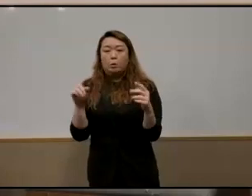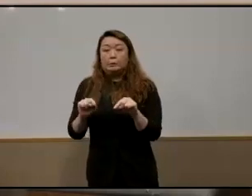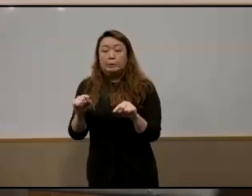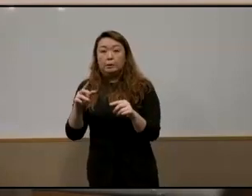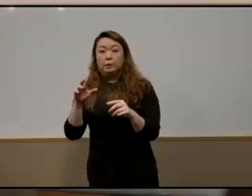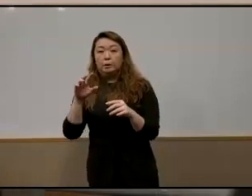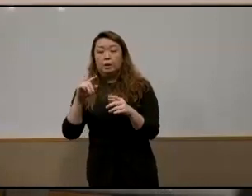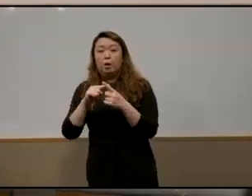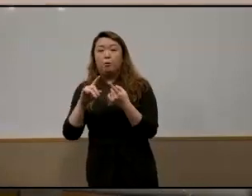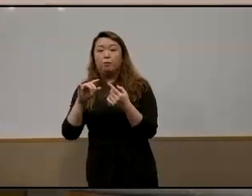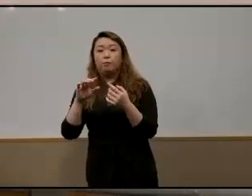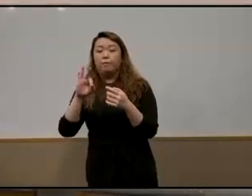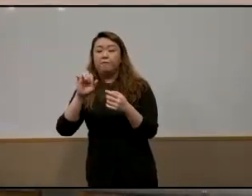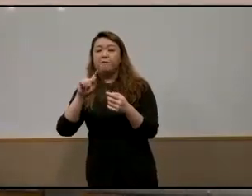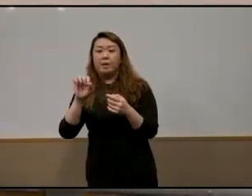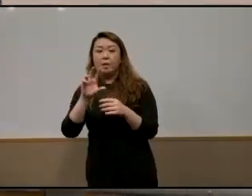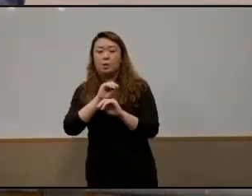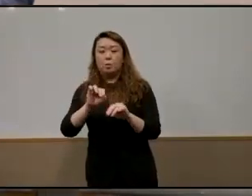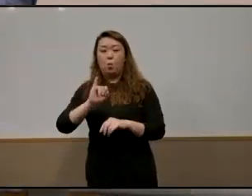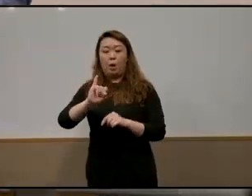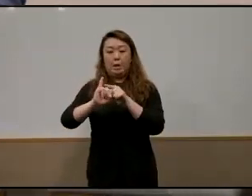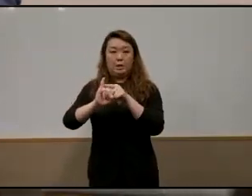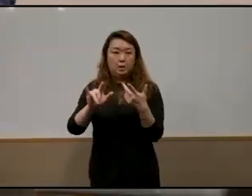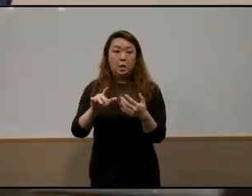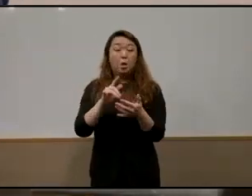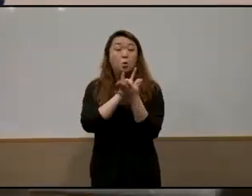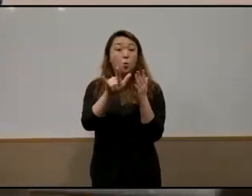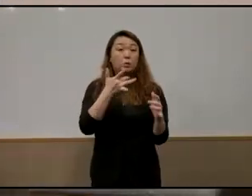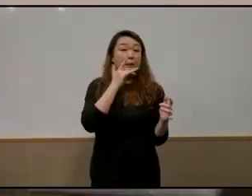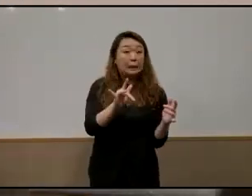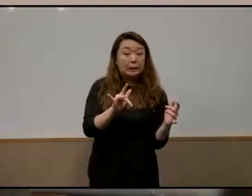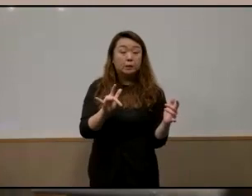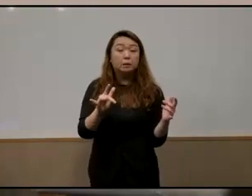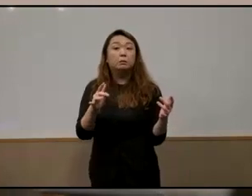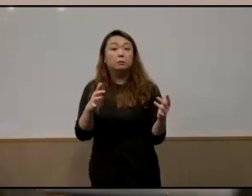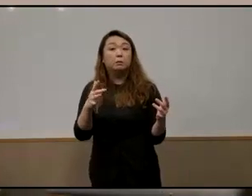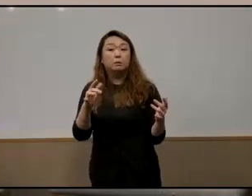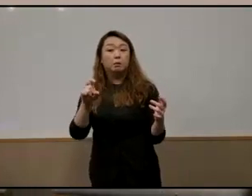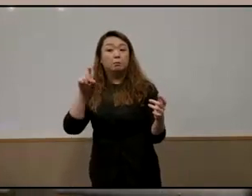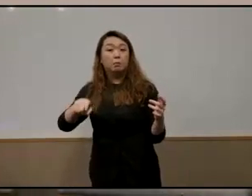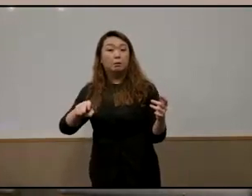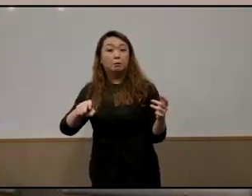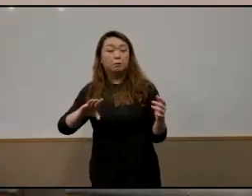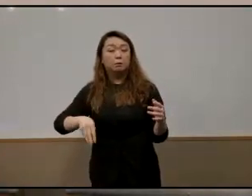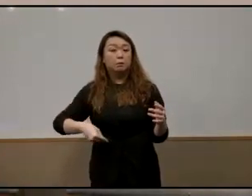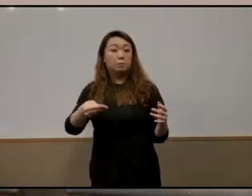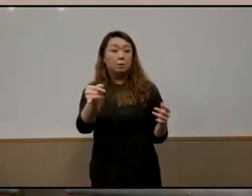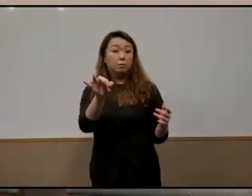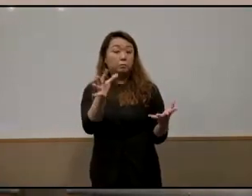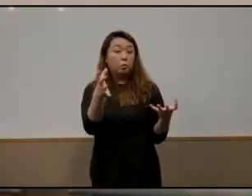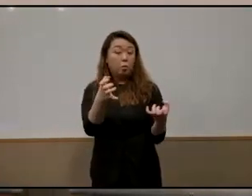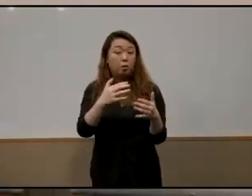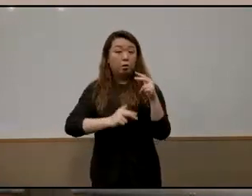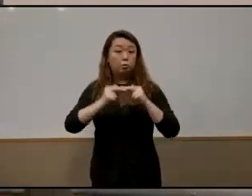remember that those of us have been lucky and fortunate have to give back if we want to truly build